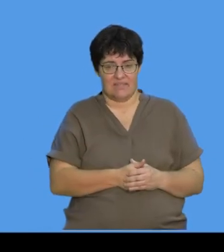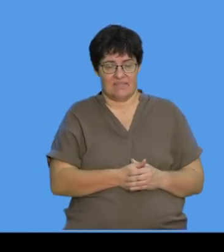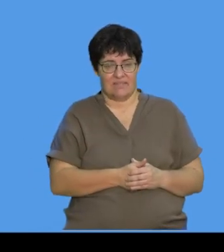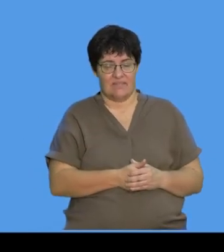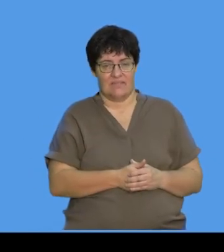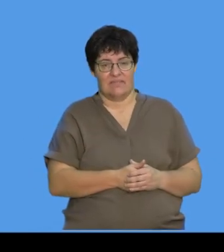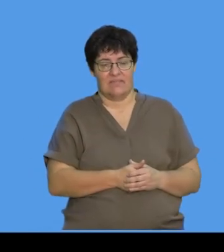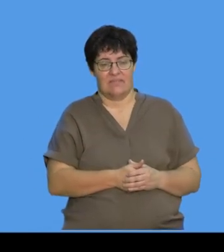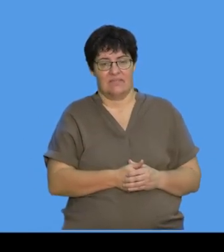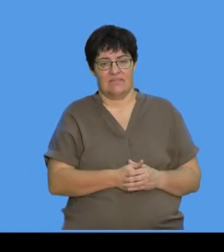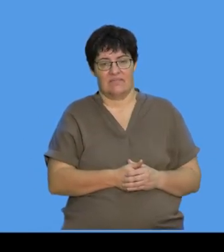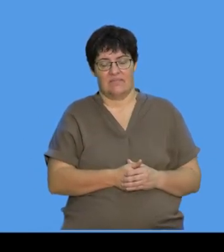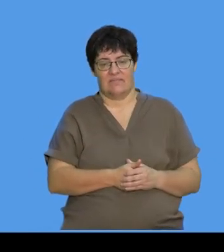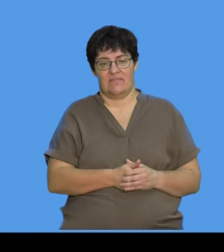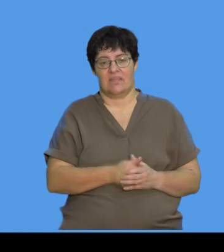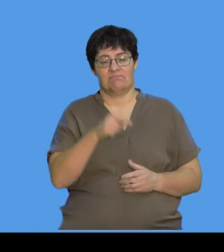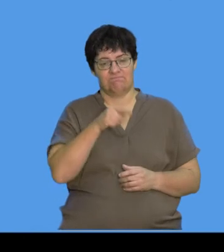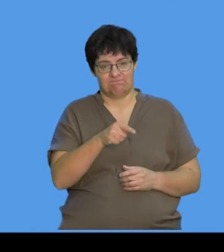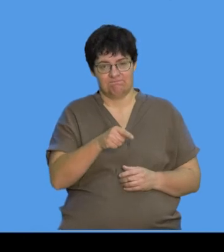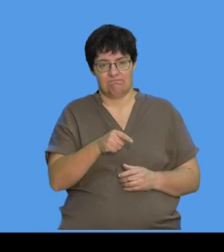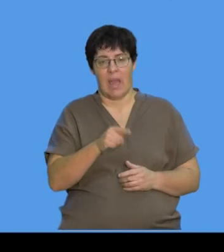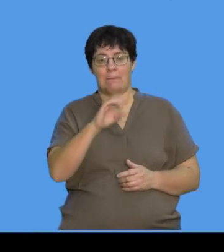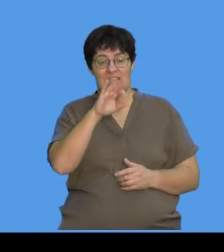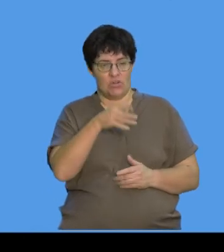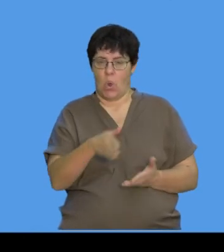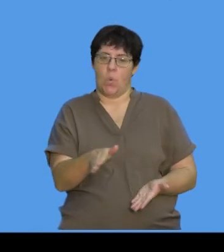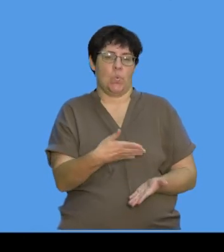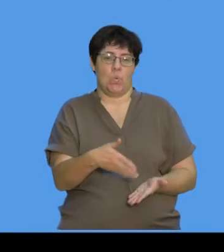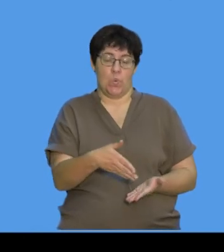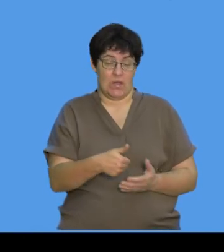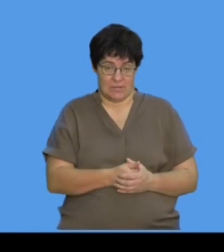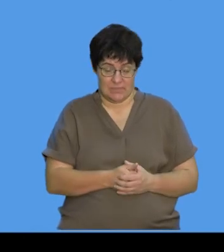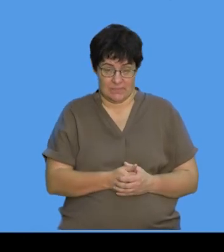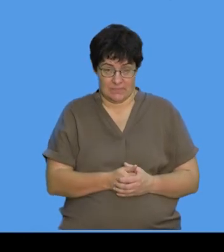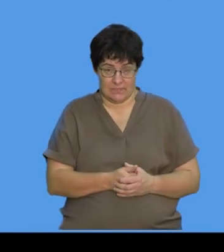of no bacteria.